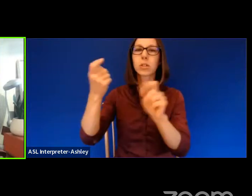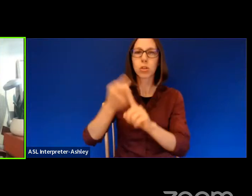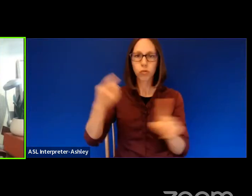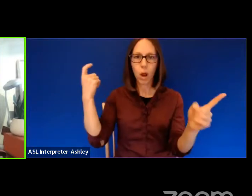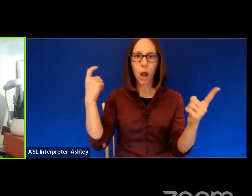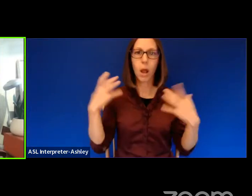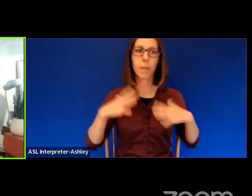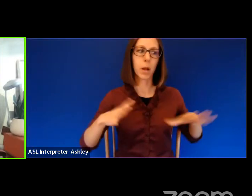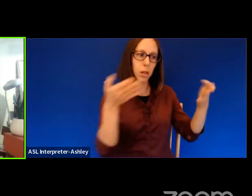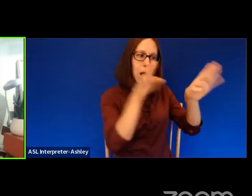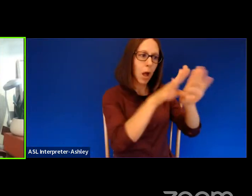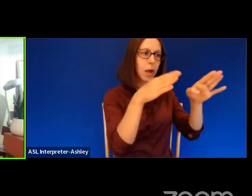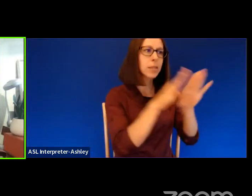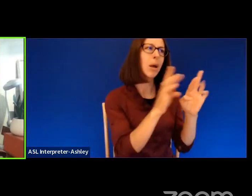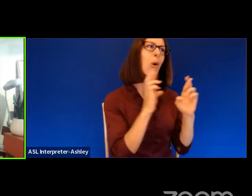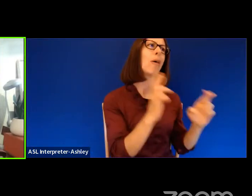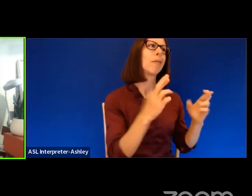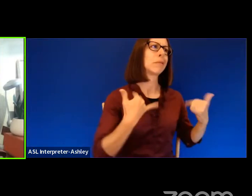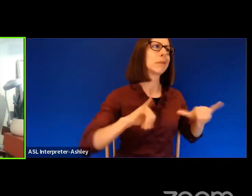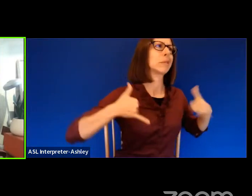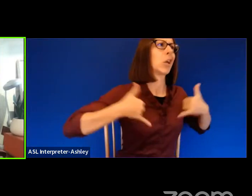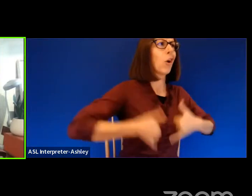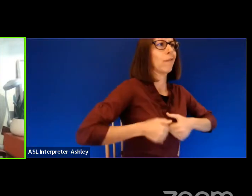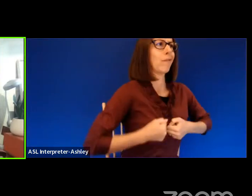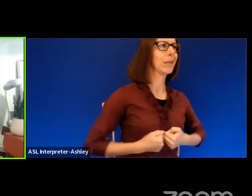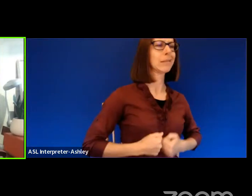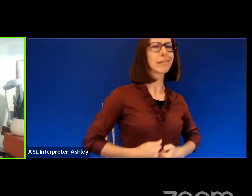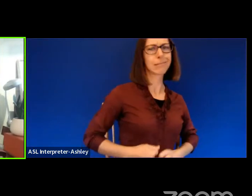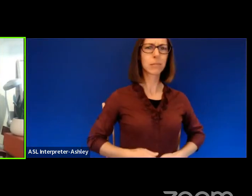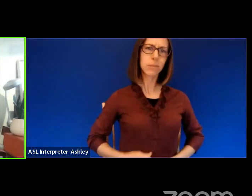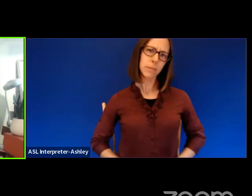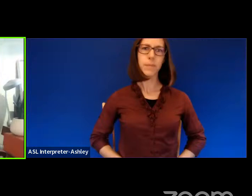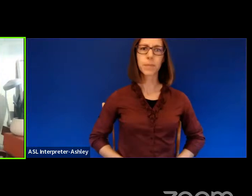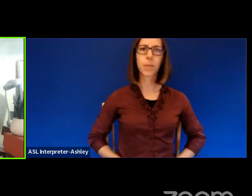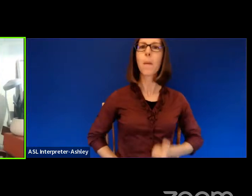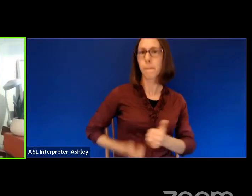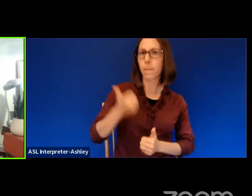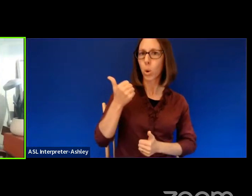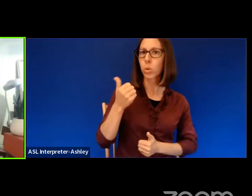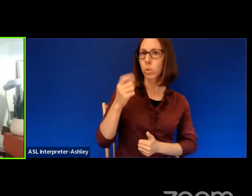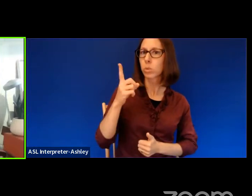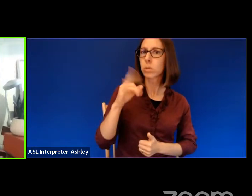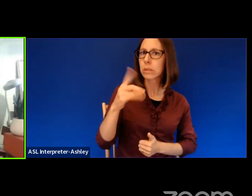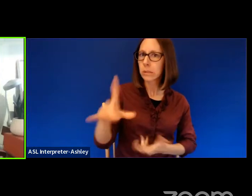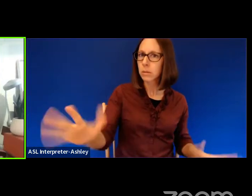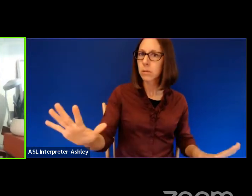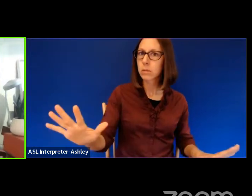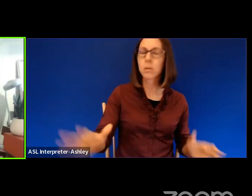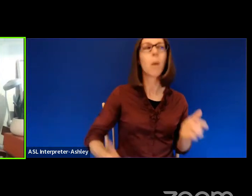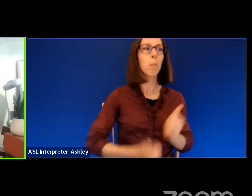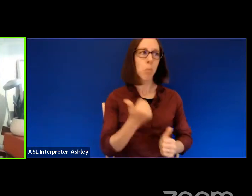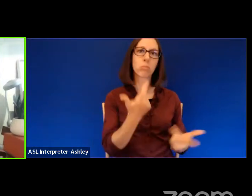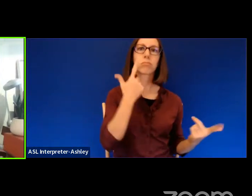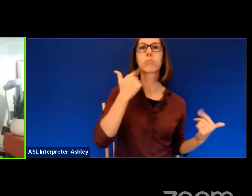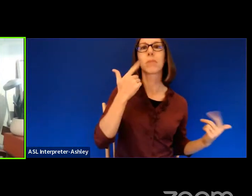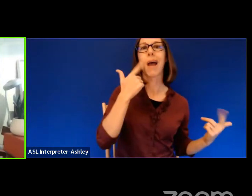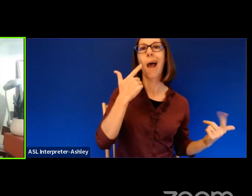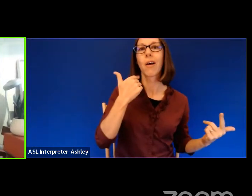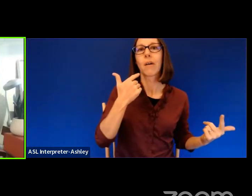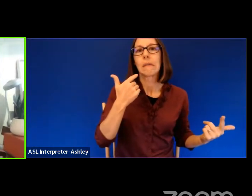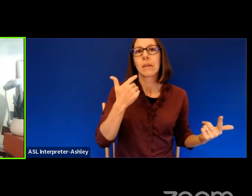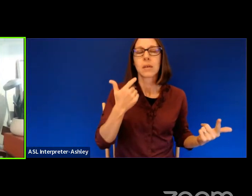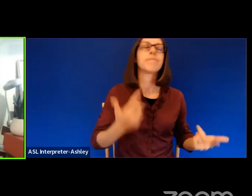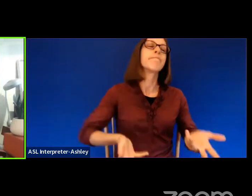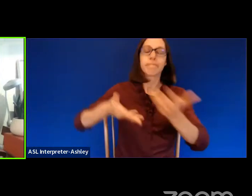they still fit. Most did. Most laughed despite themselves. Shook